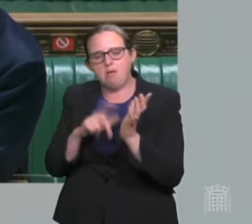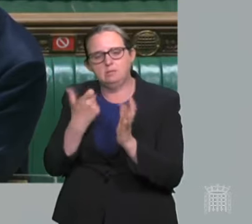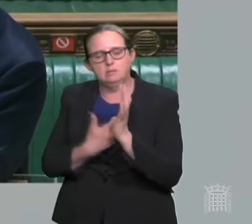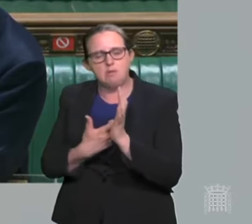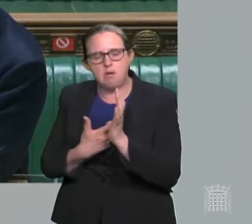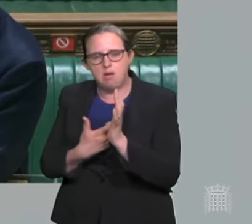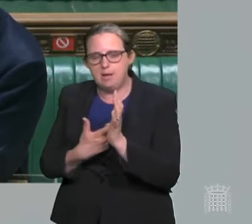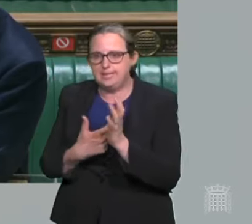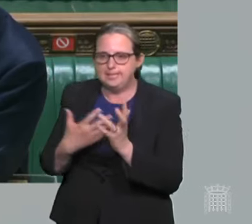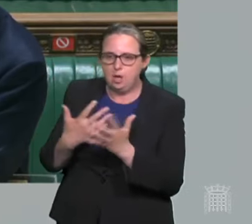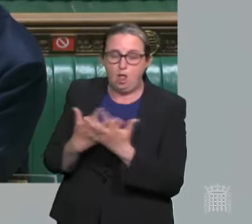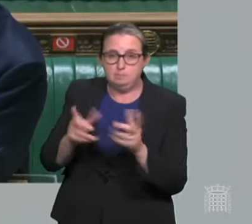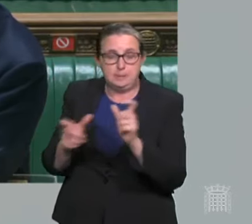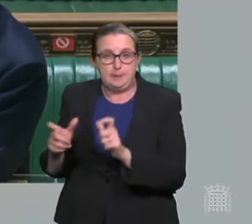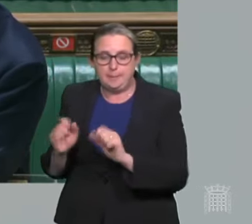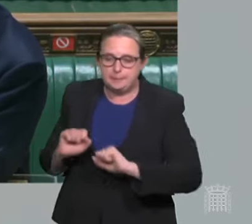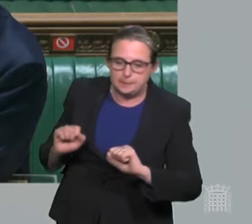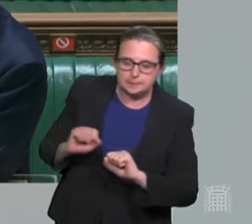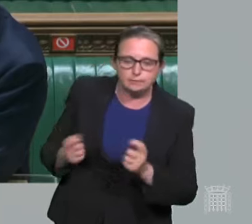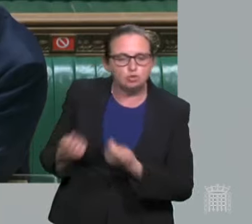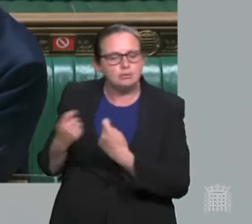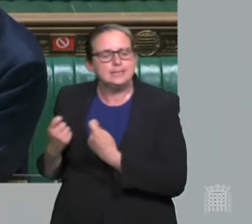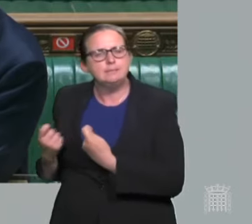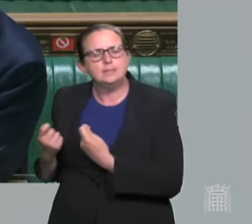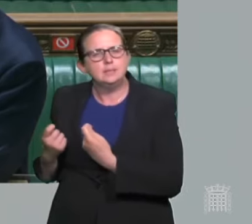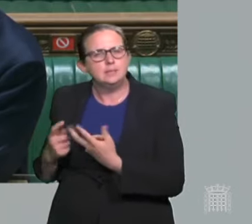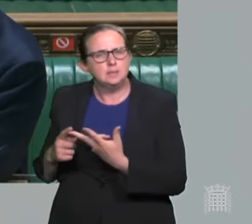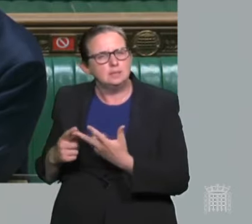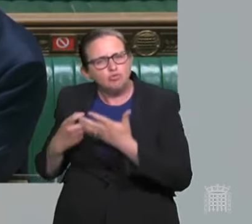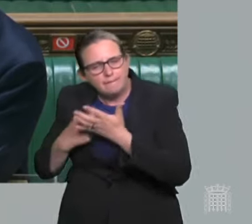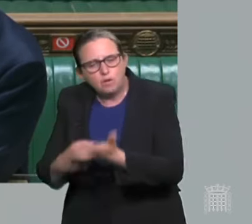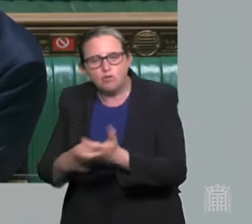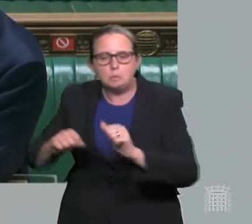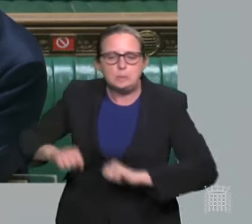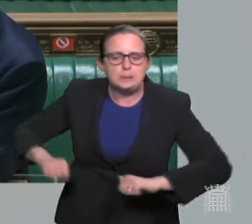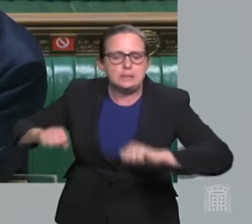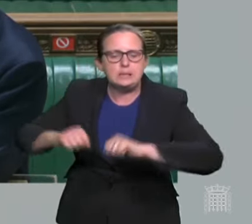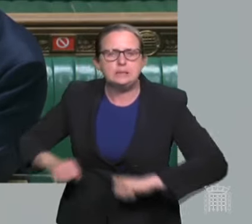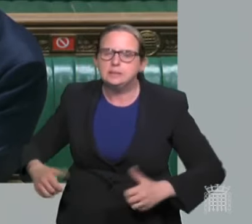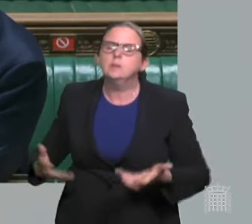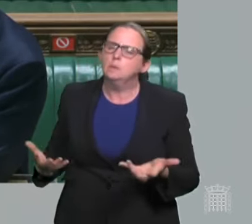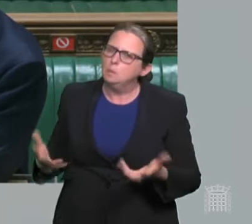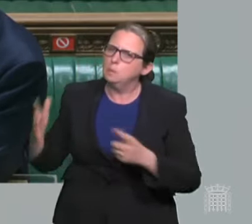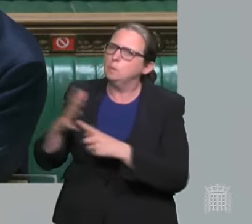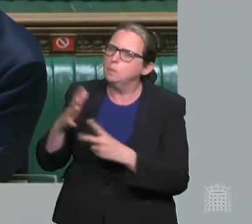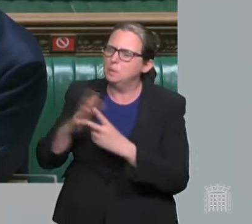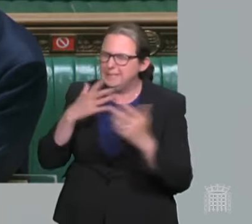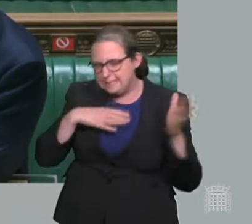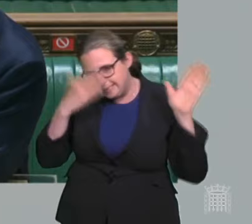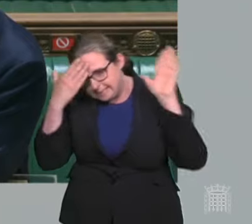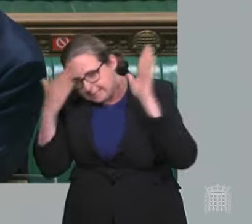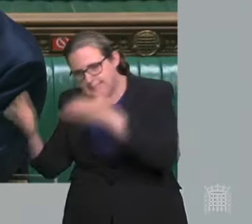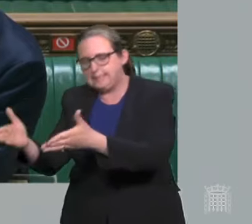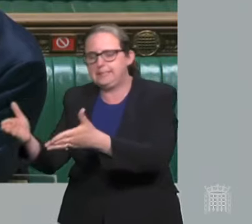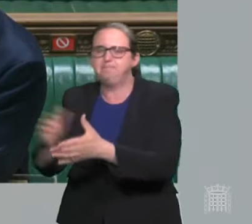plenty of evidence of, and then also with cancer, and taking cancer referrals. In fact, I've been told that the